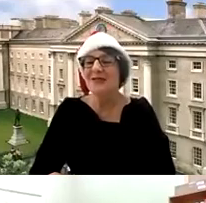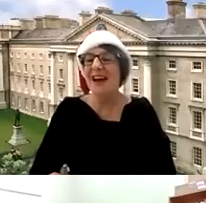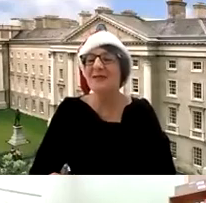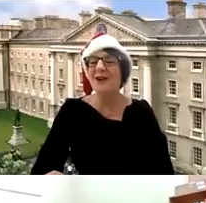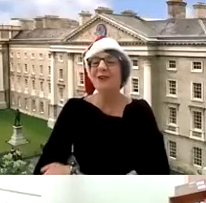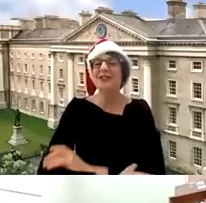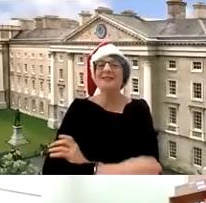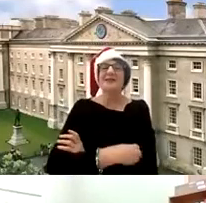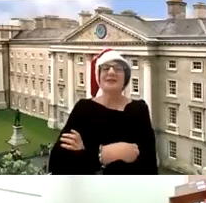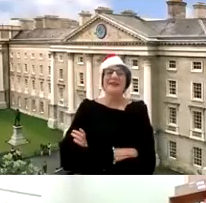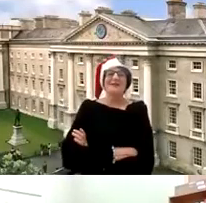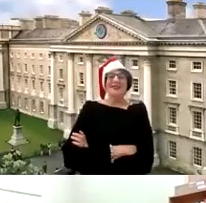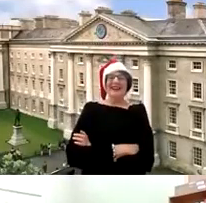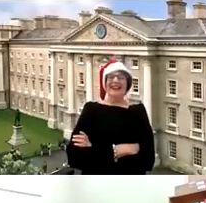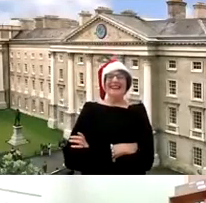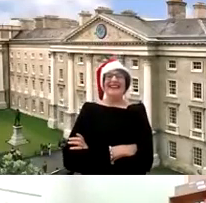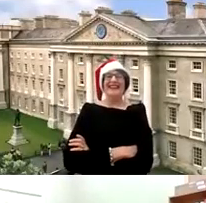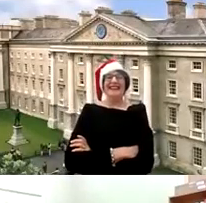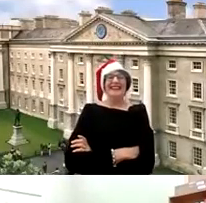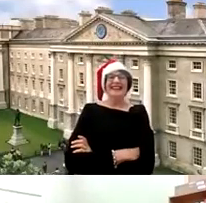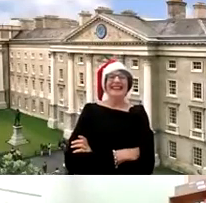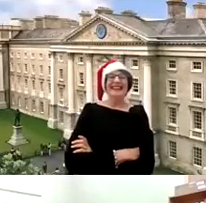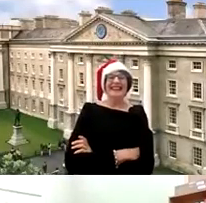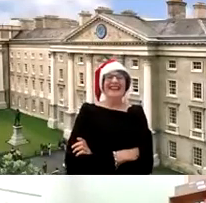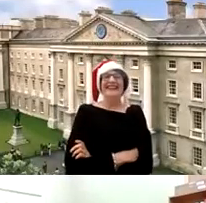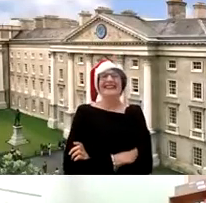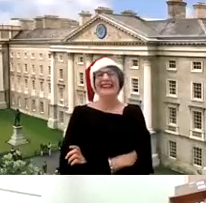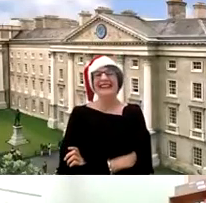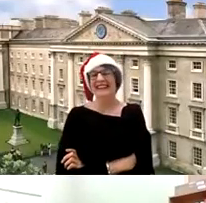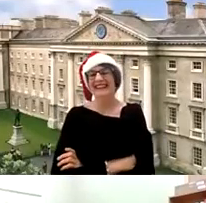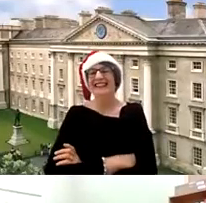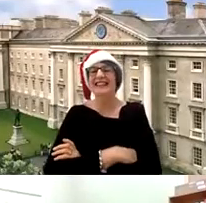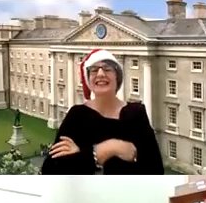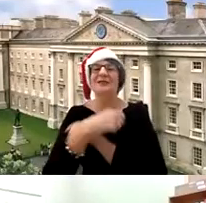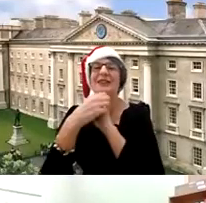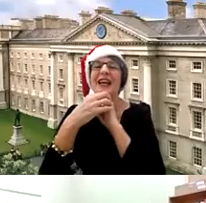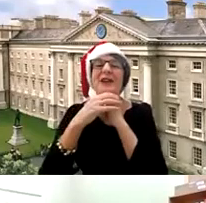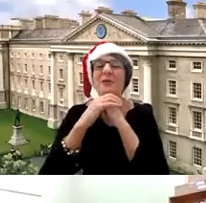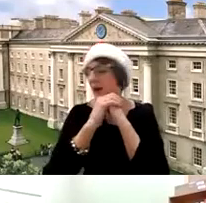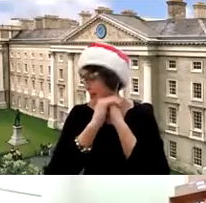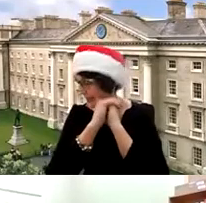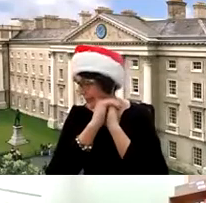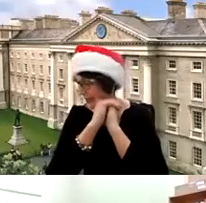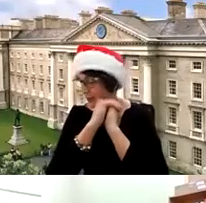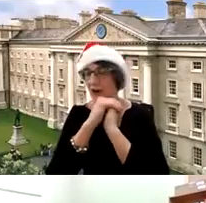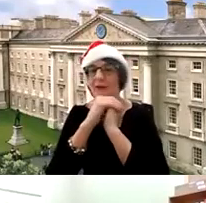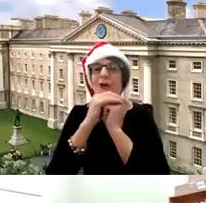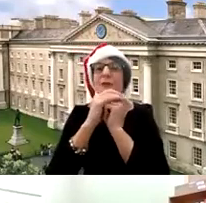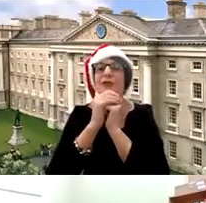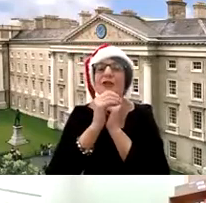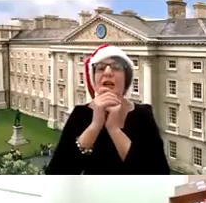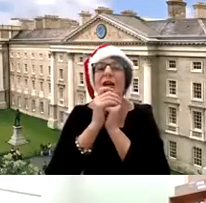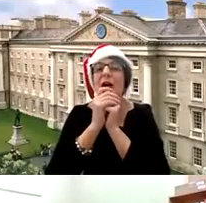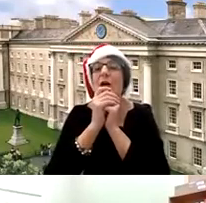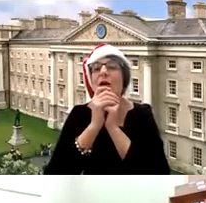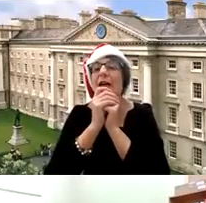yeah we all sing with a crowd yeah okay yeah exactly that's lovely thank you brendan and thank you very much